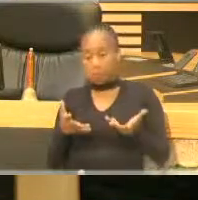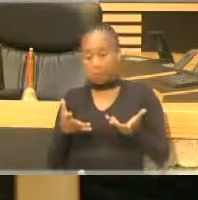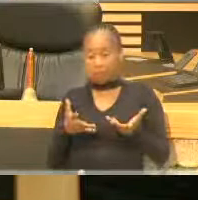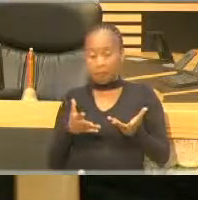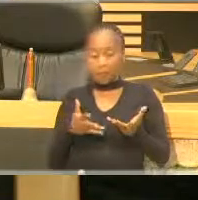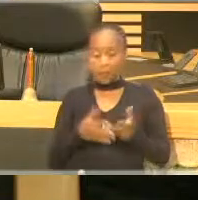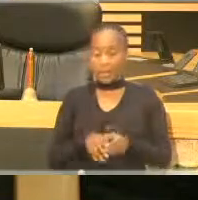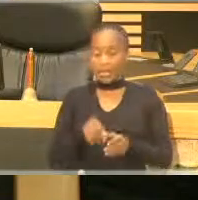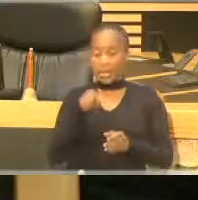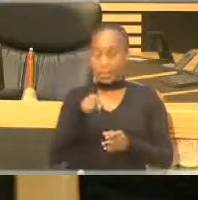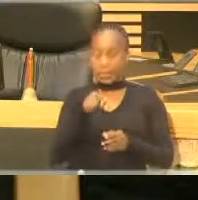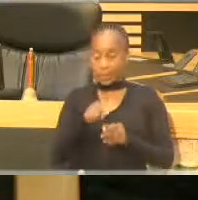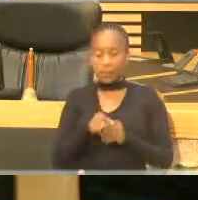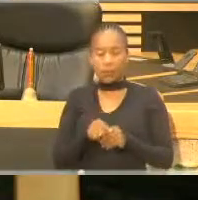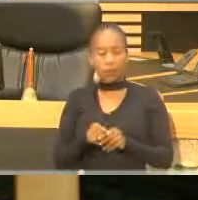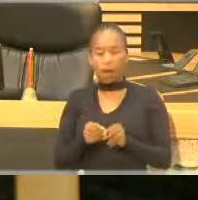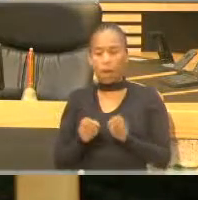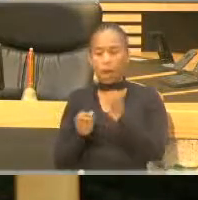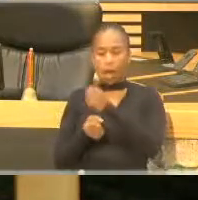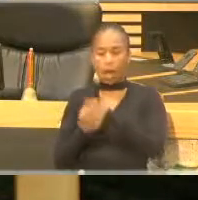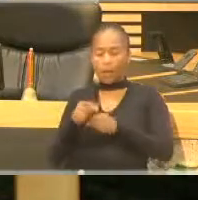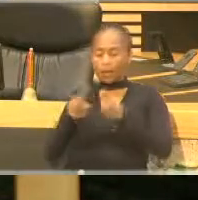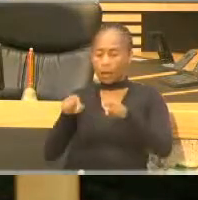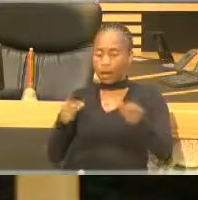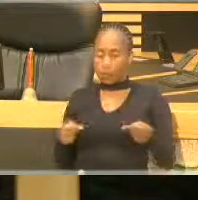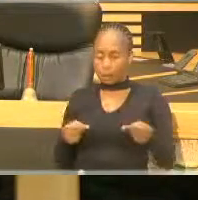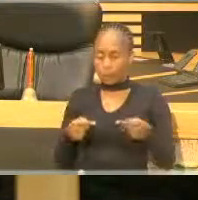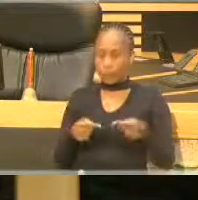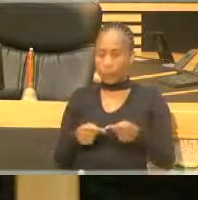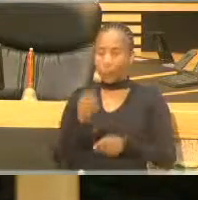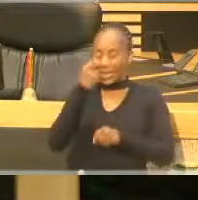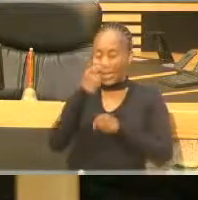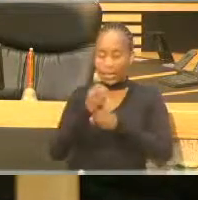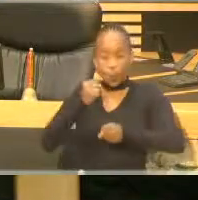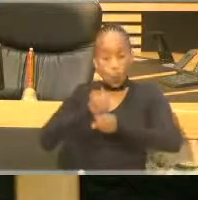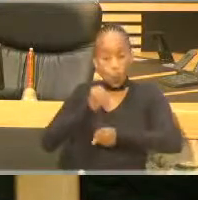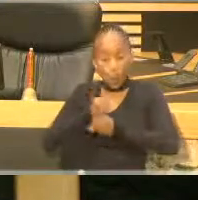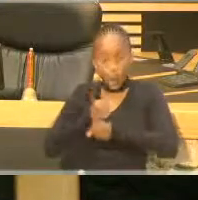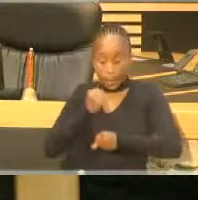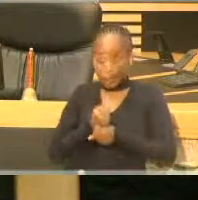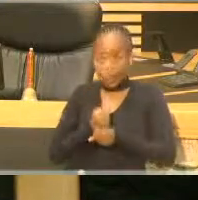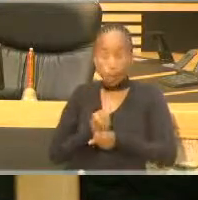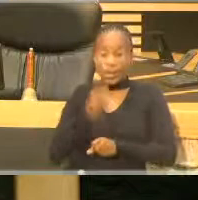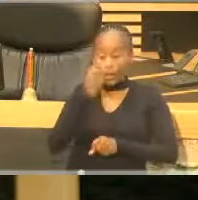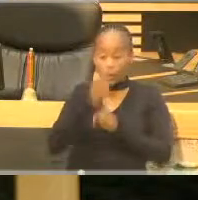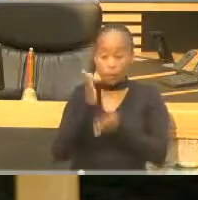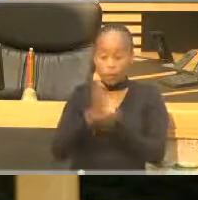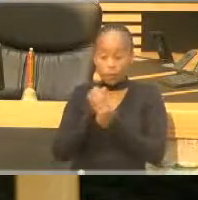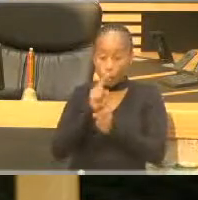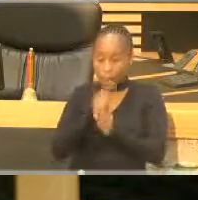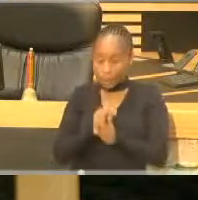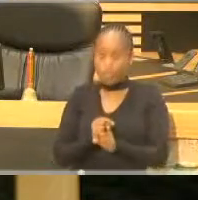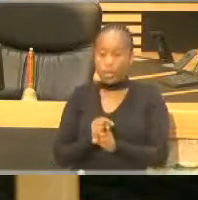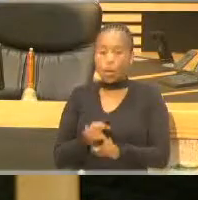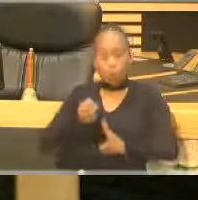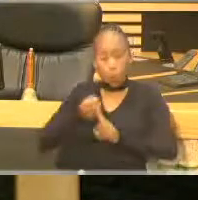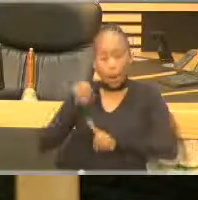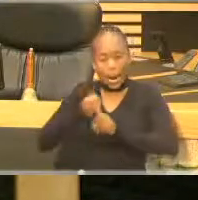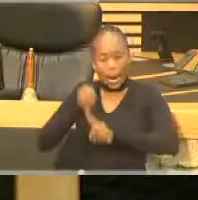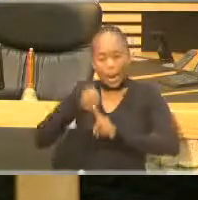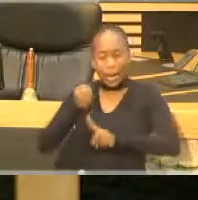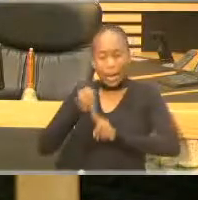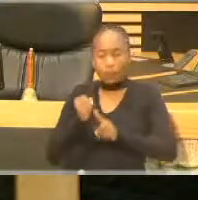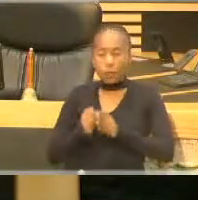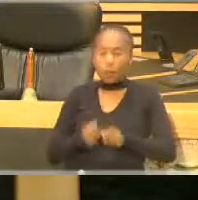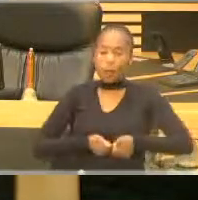noise before defeat. Close quote. We shall need less of dogma and rhetoric to make calculated strides to bring